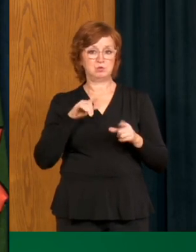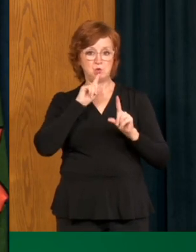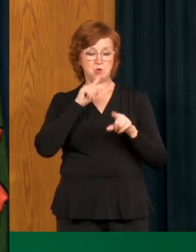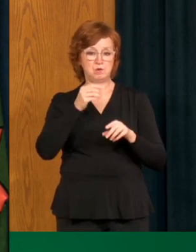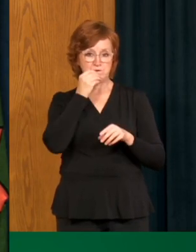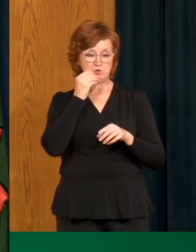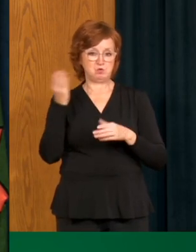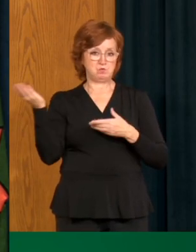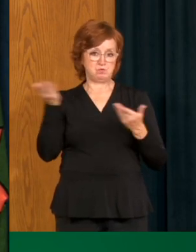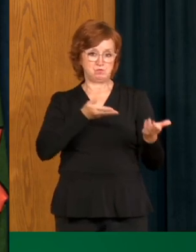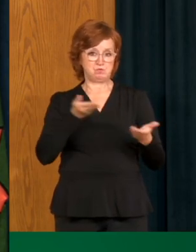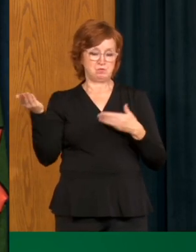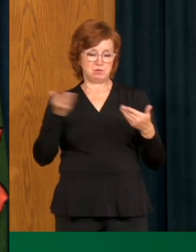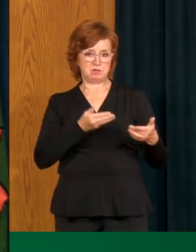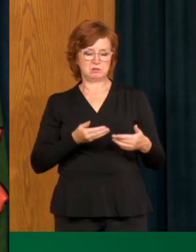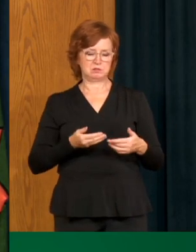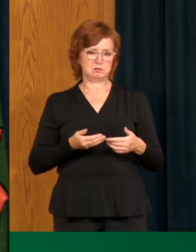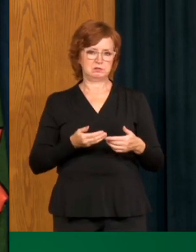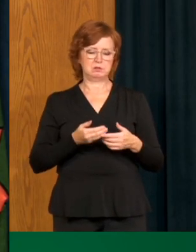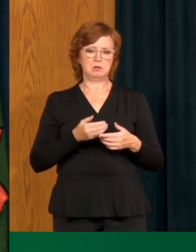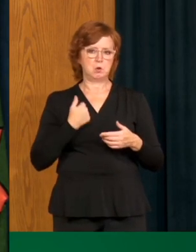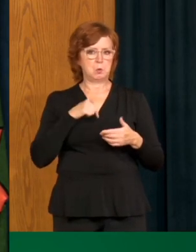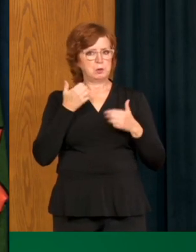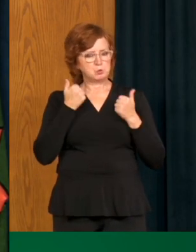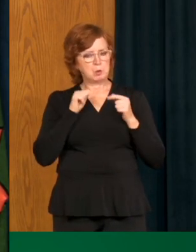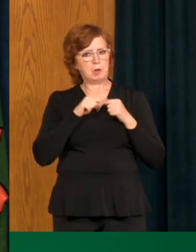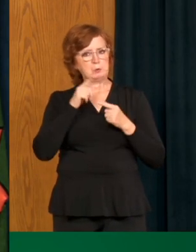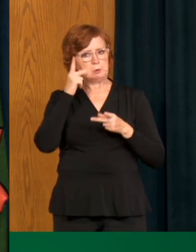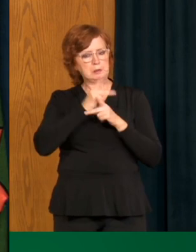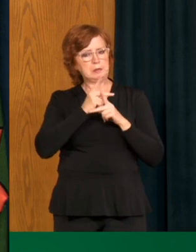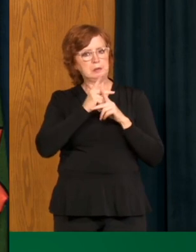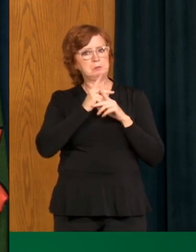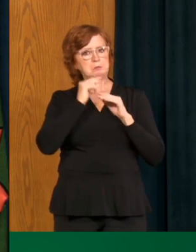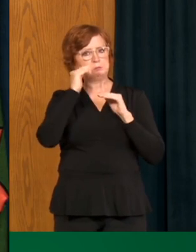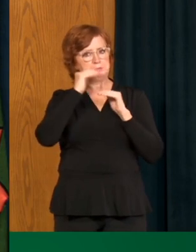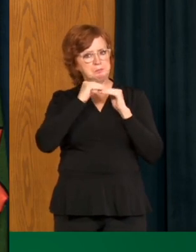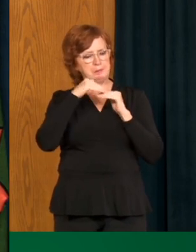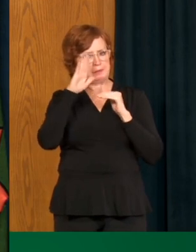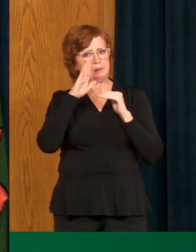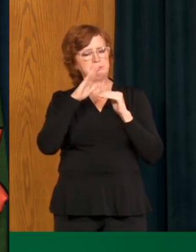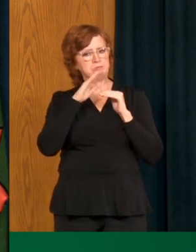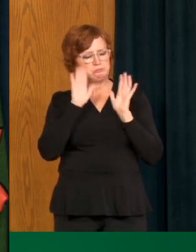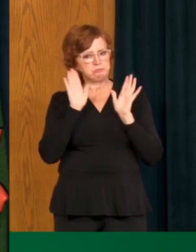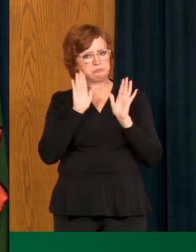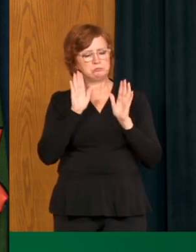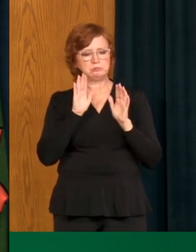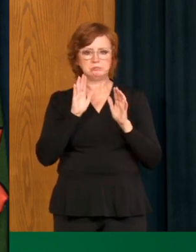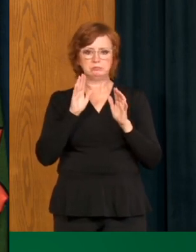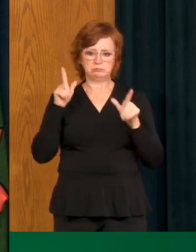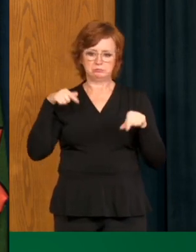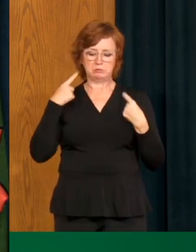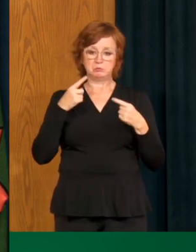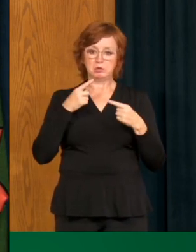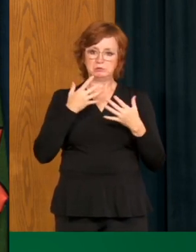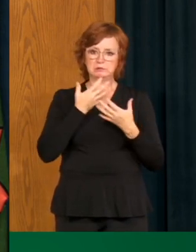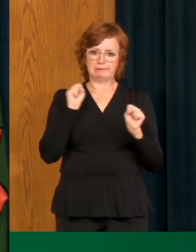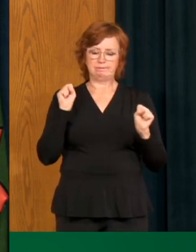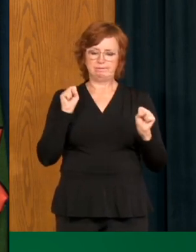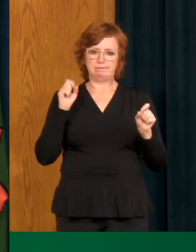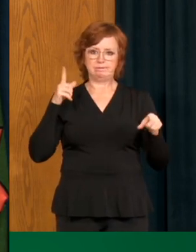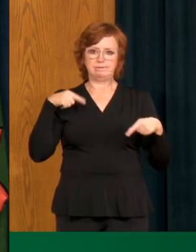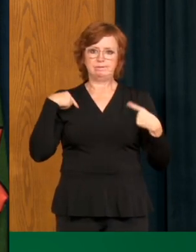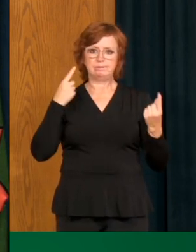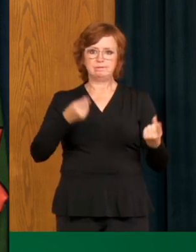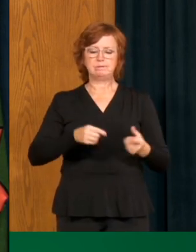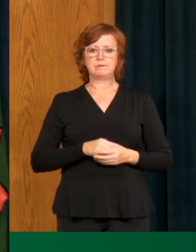the most part, um, not a hundred percent, but for the most part, it's been, it's, it's occurred and occurred, uh, relatively safely. So the, uh, the guidelines that are